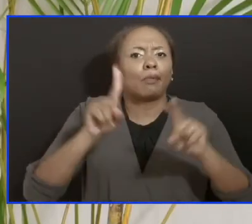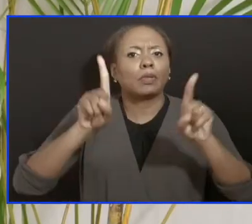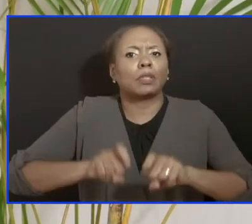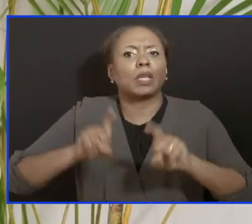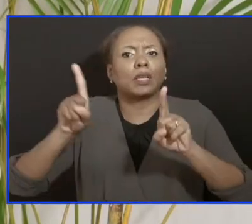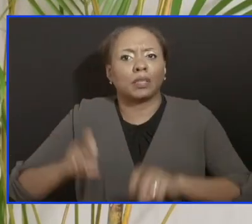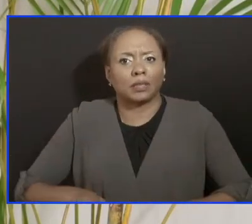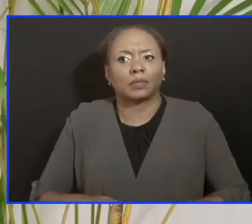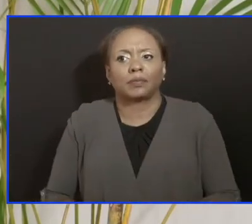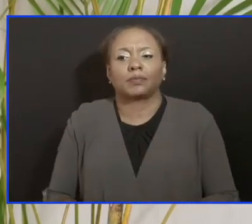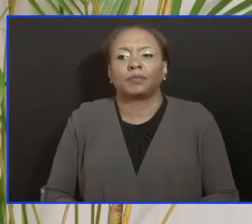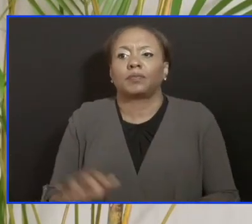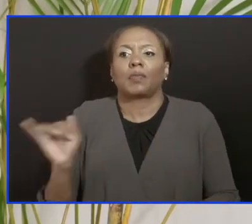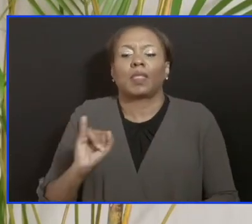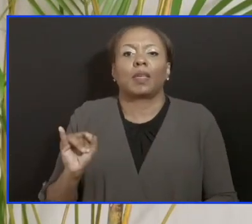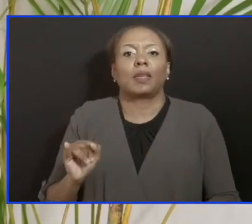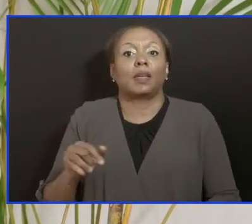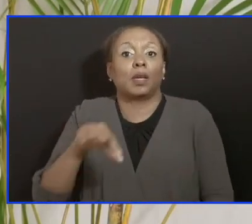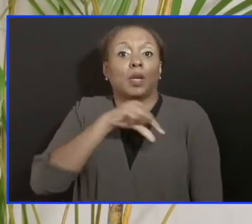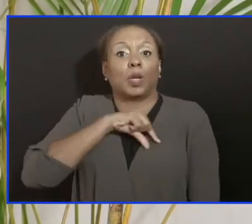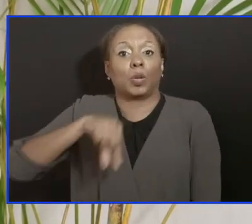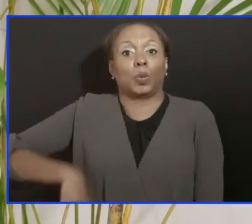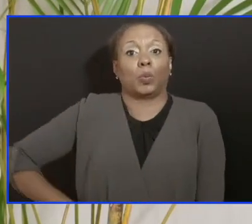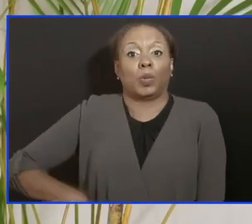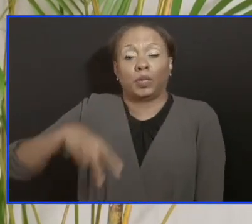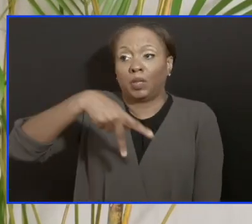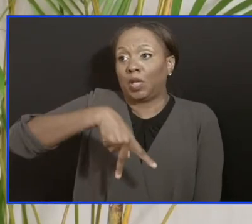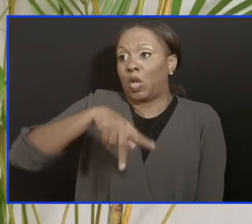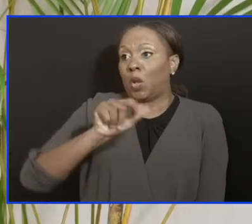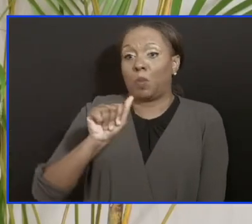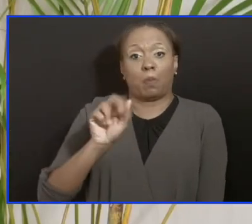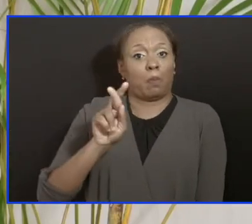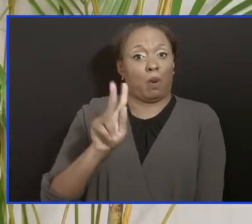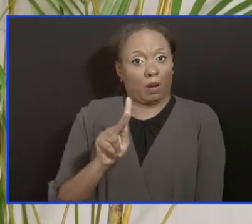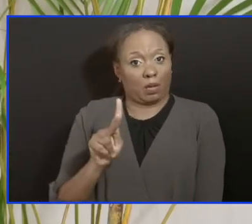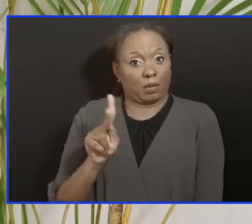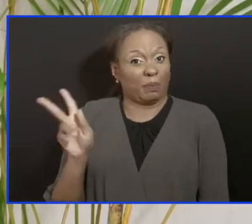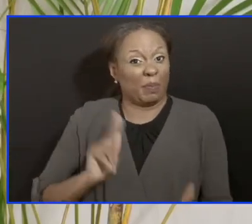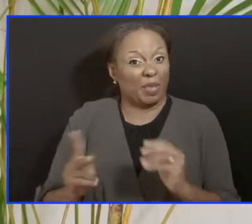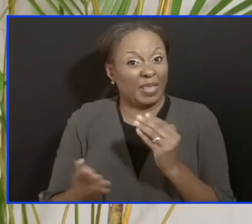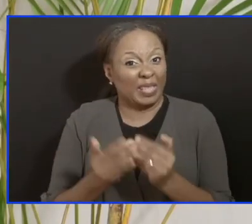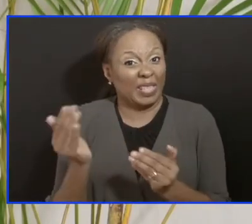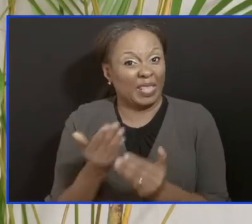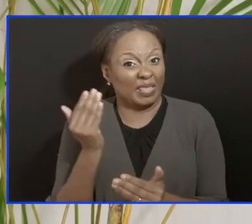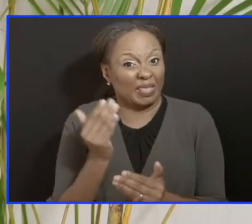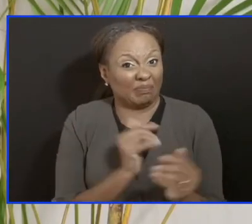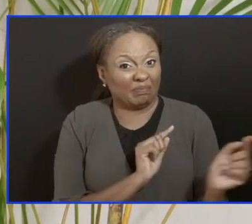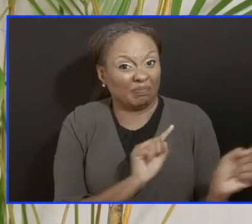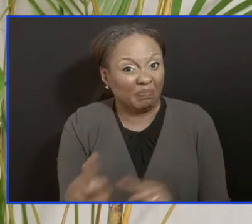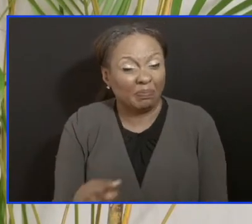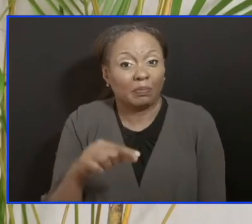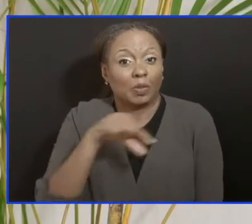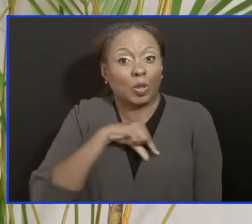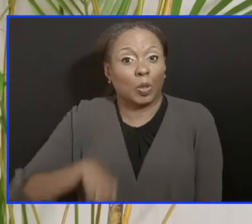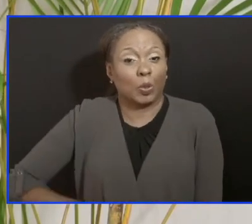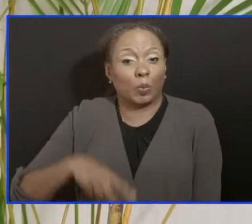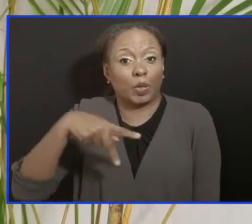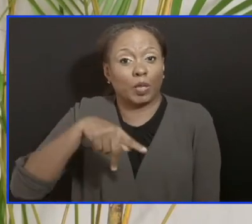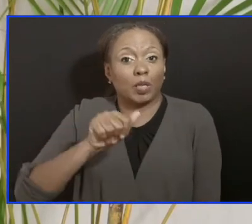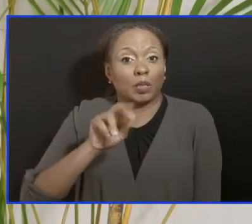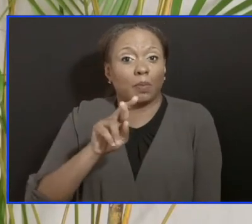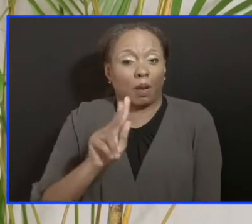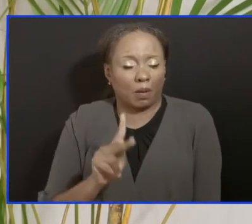including Queen's Park, which is centrally located and easily accessible to persons. We will announce the other sites later.